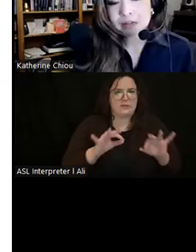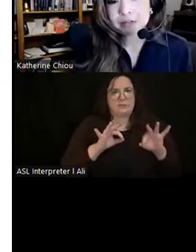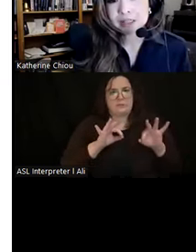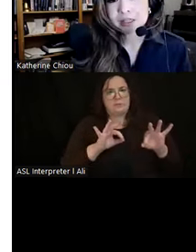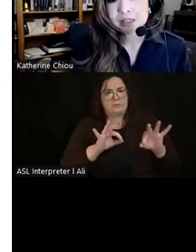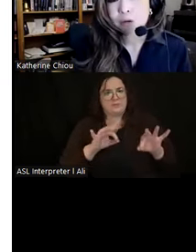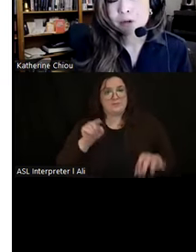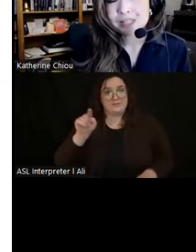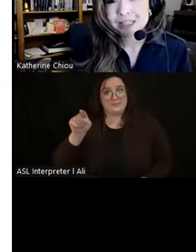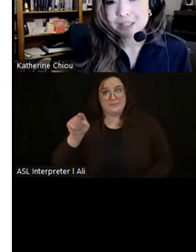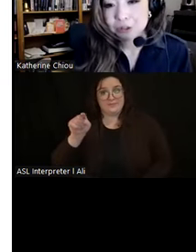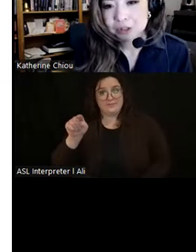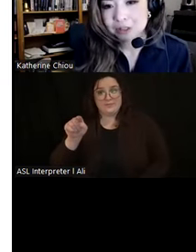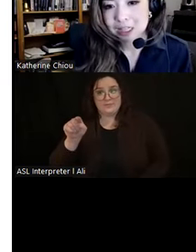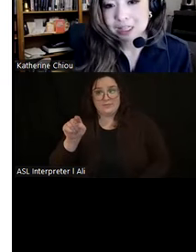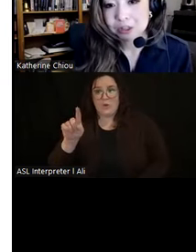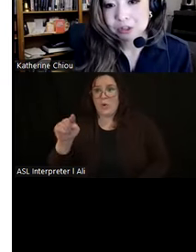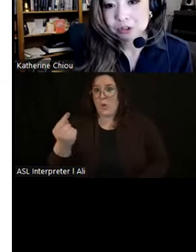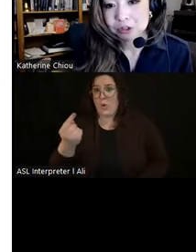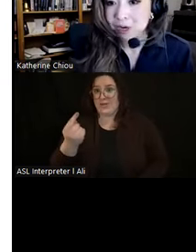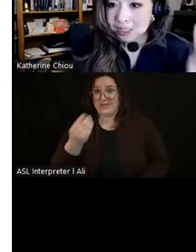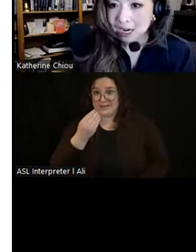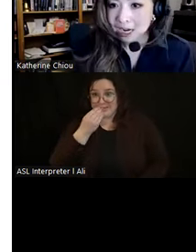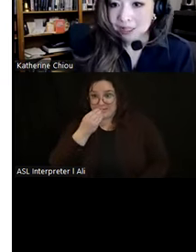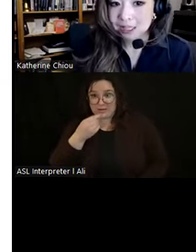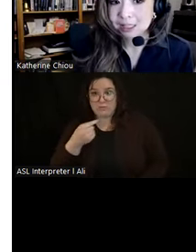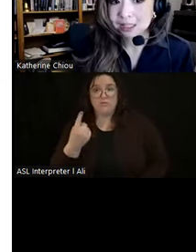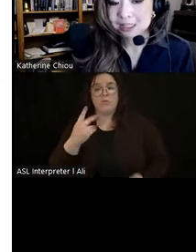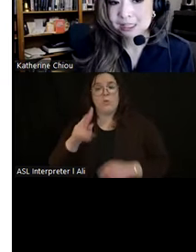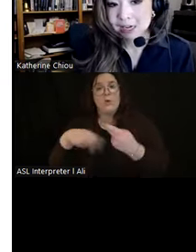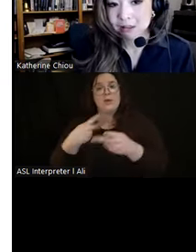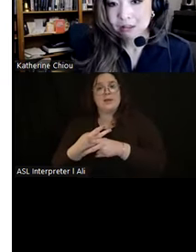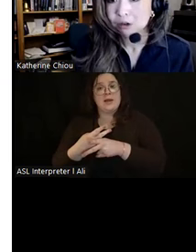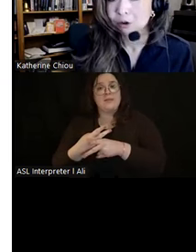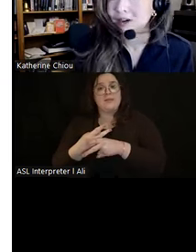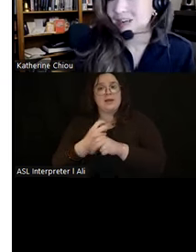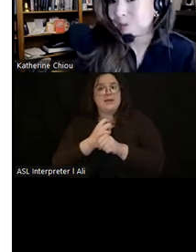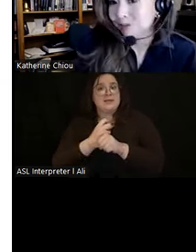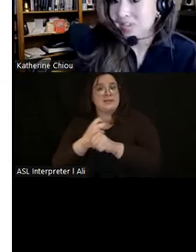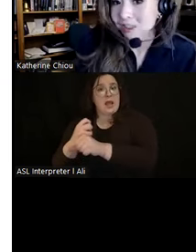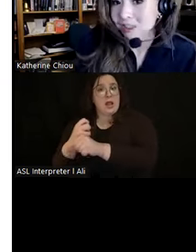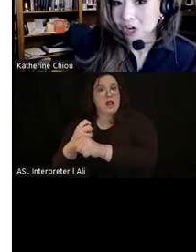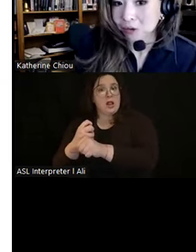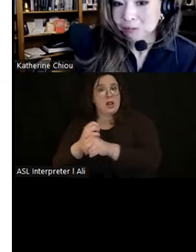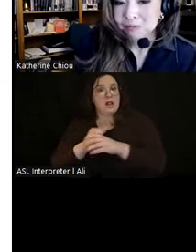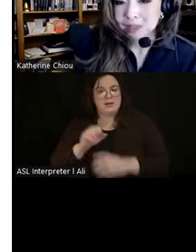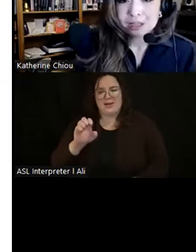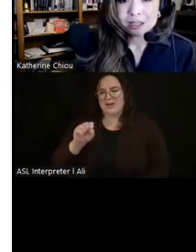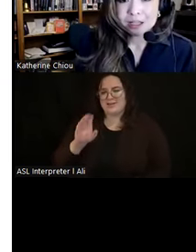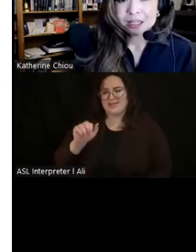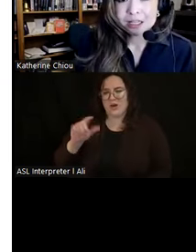Saro Japan residents almost exclusively consumed one type and that's the land snail or a type of escargot.